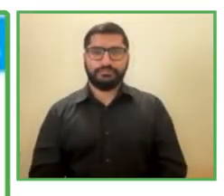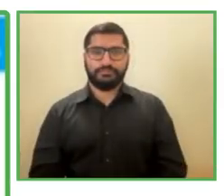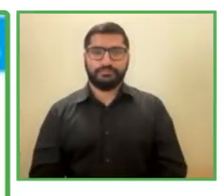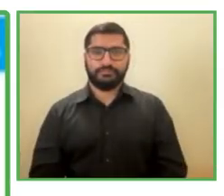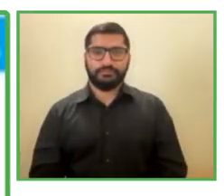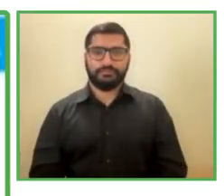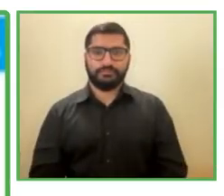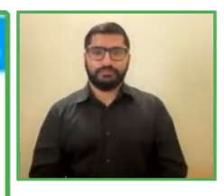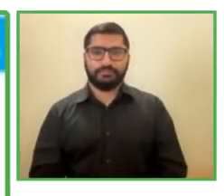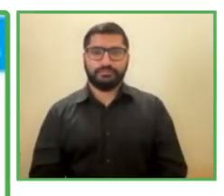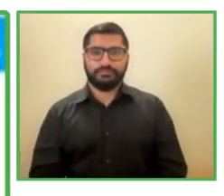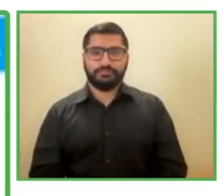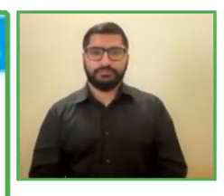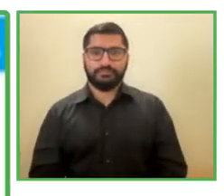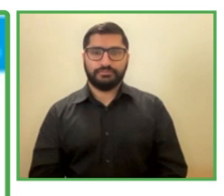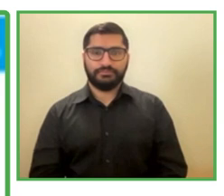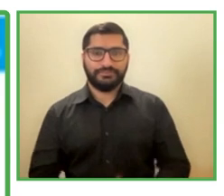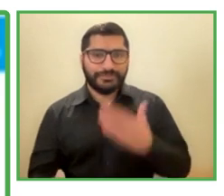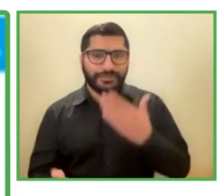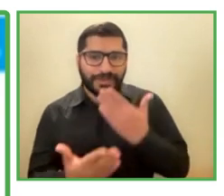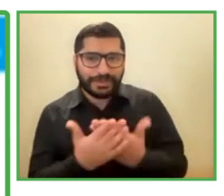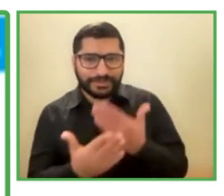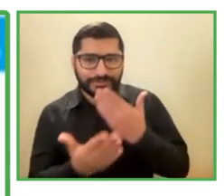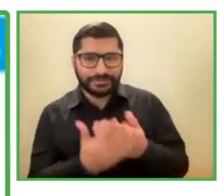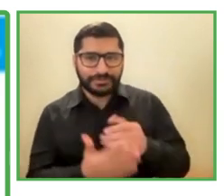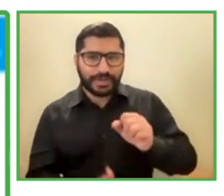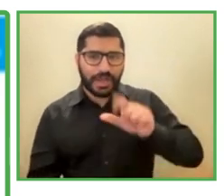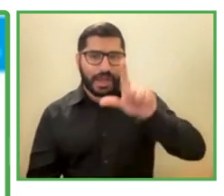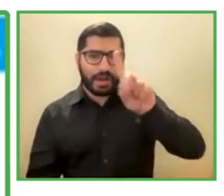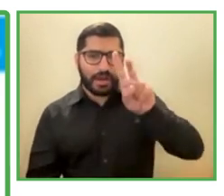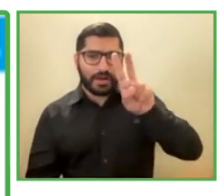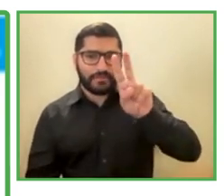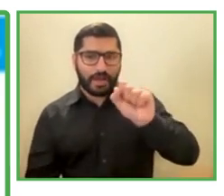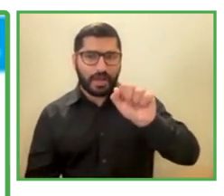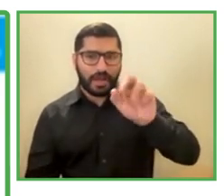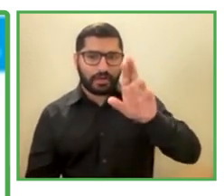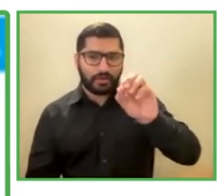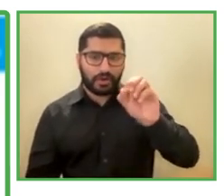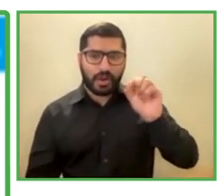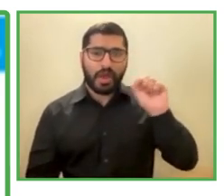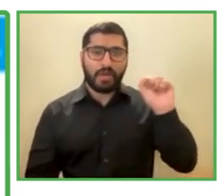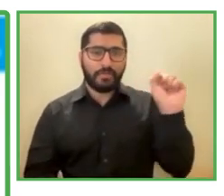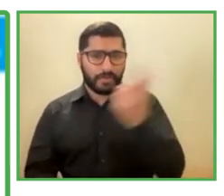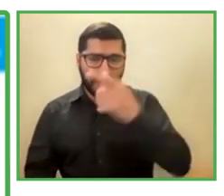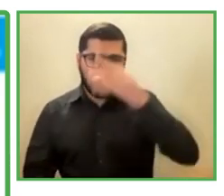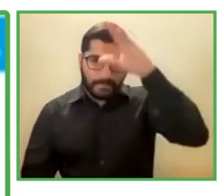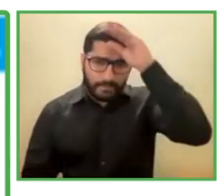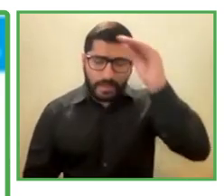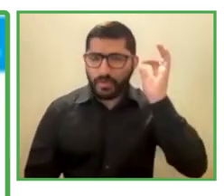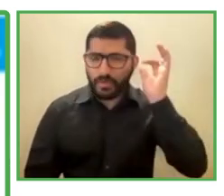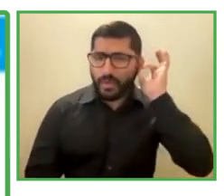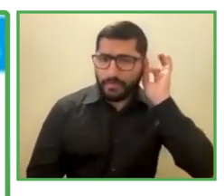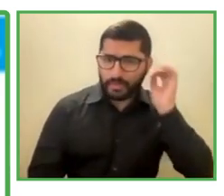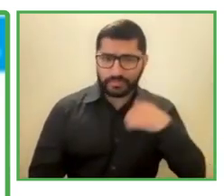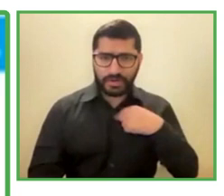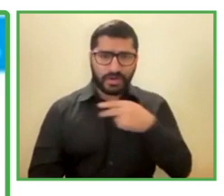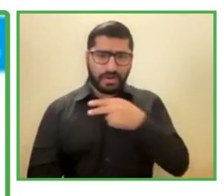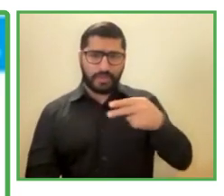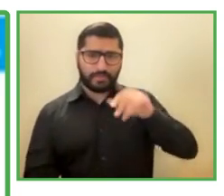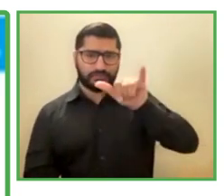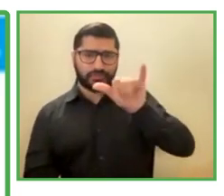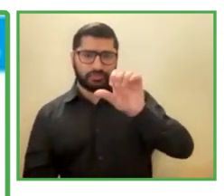Thank you, Alvaro. Hello to everybody. My name is Jocelyn Pimentel, and I'm here to